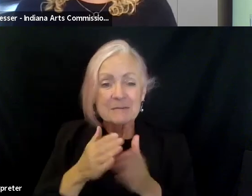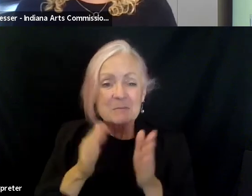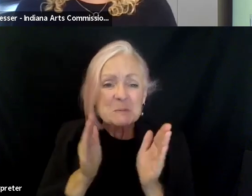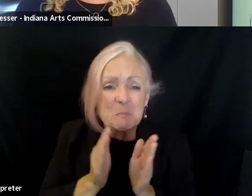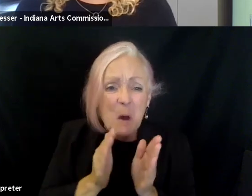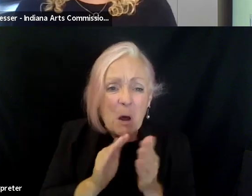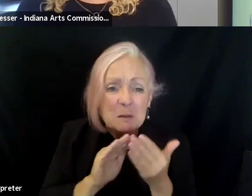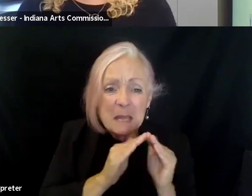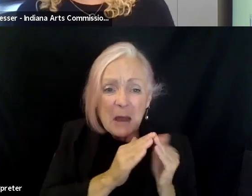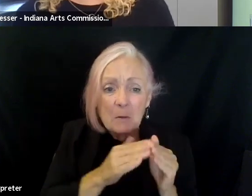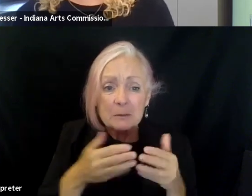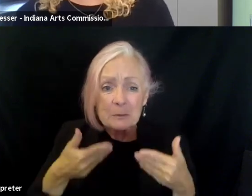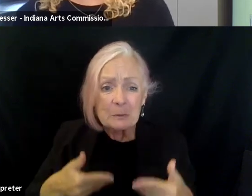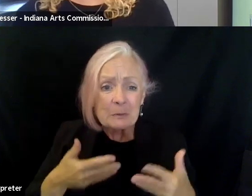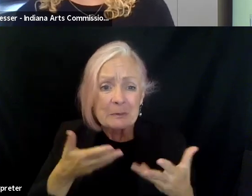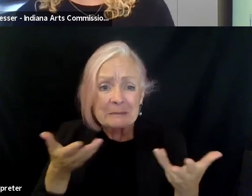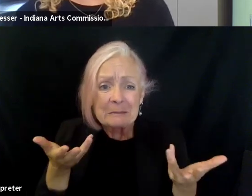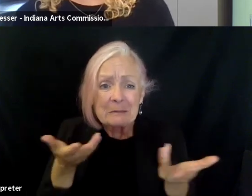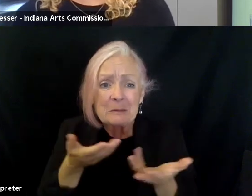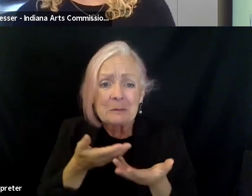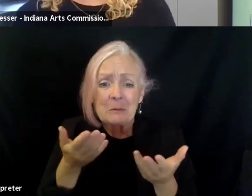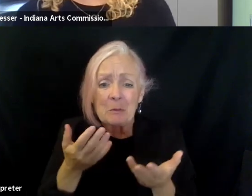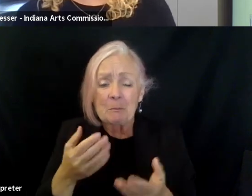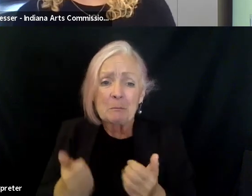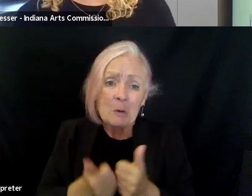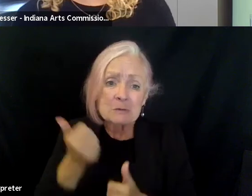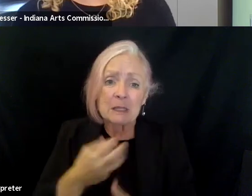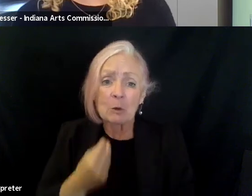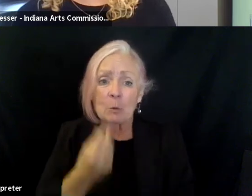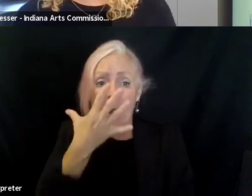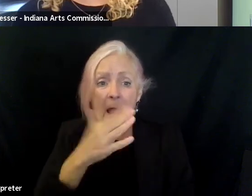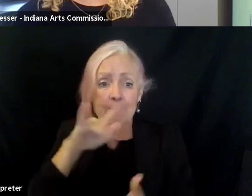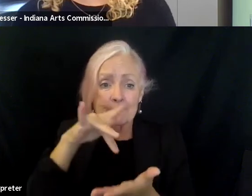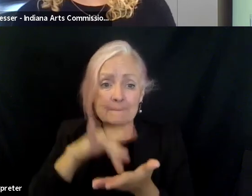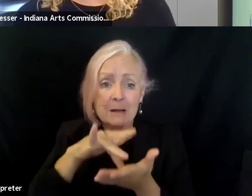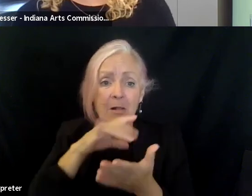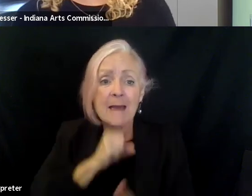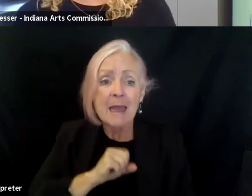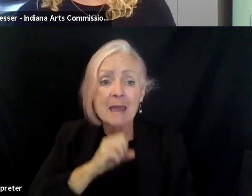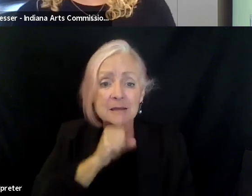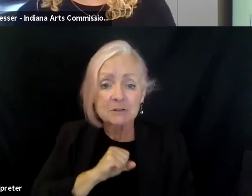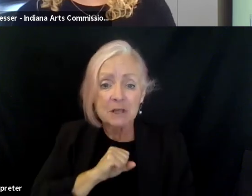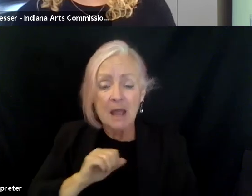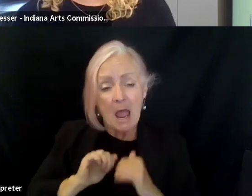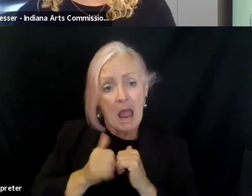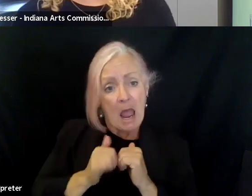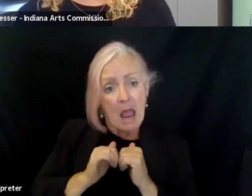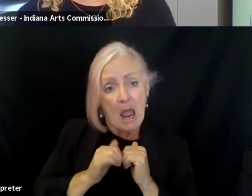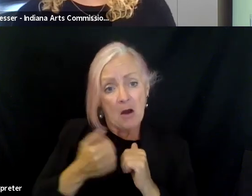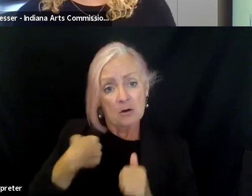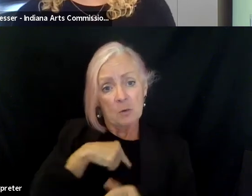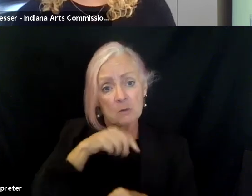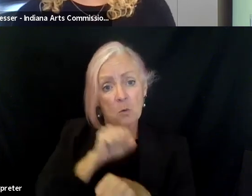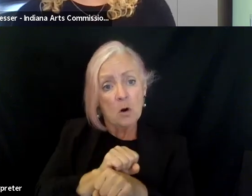this is who we are with, it's mostly white, middle-aged, you know, but this is, you know, so how do we work in this, in this